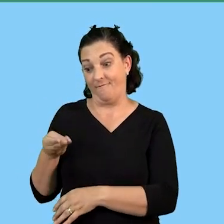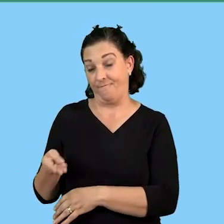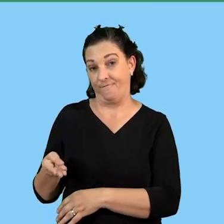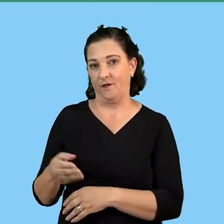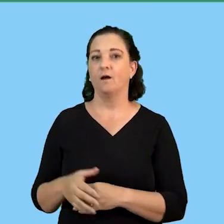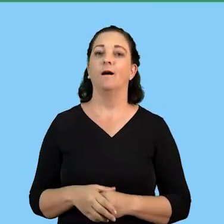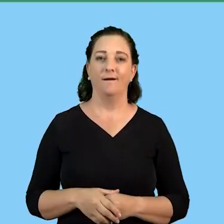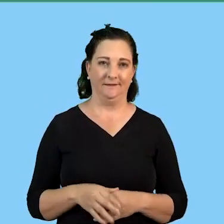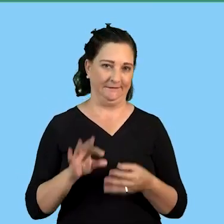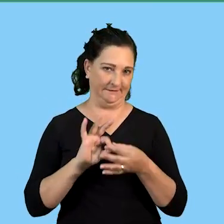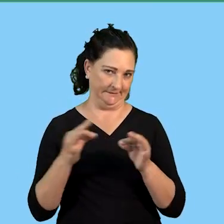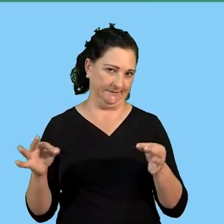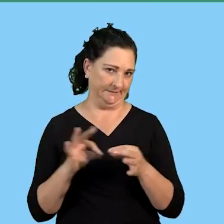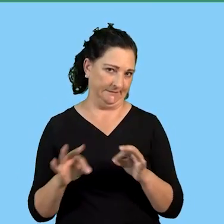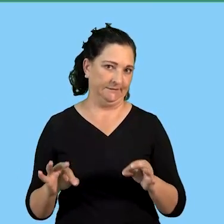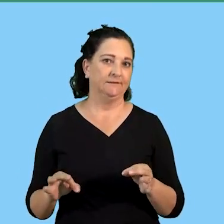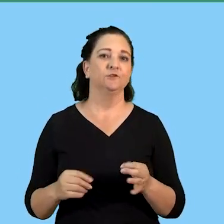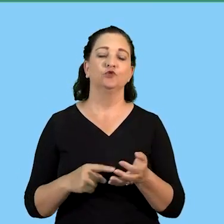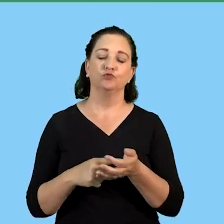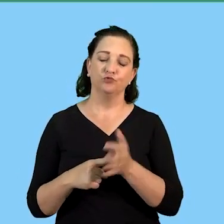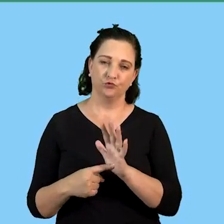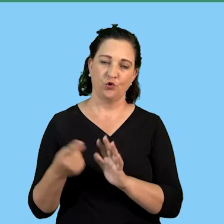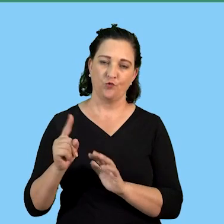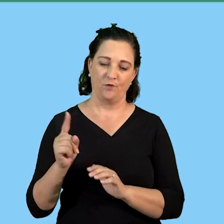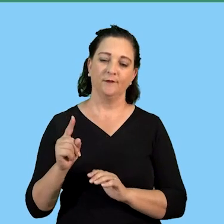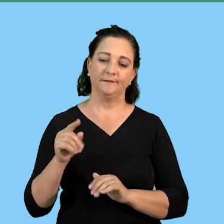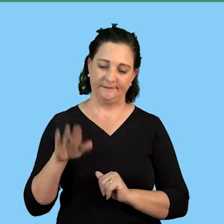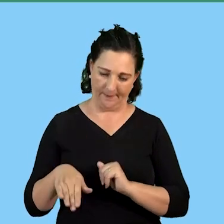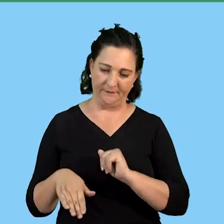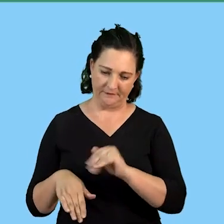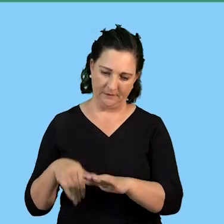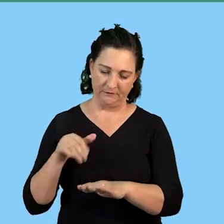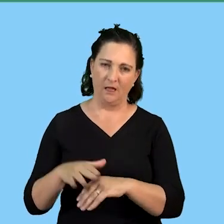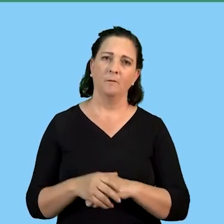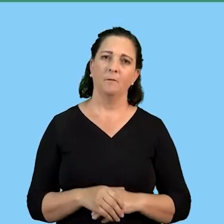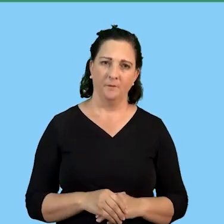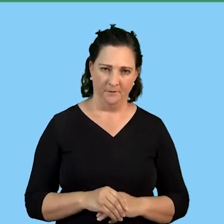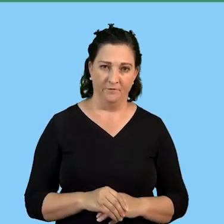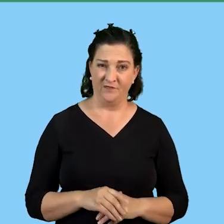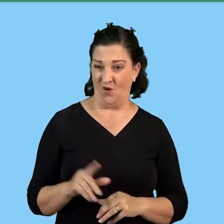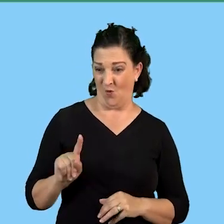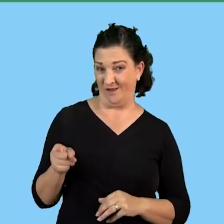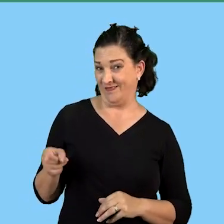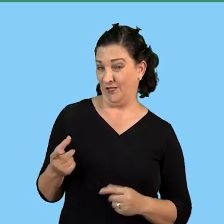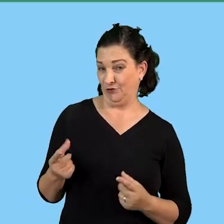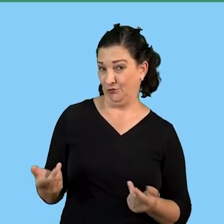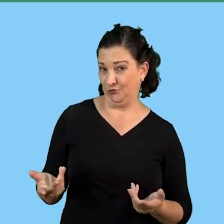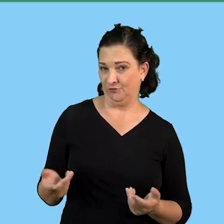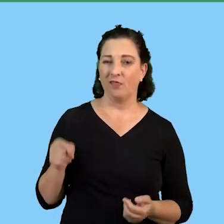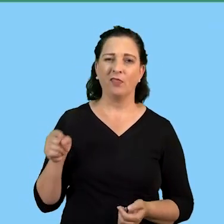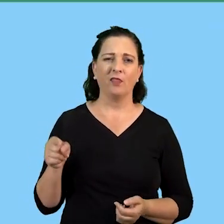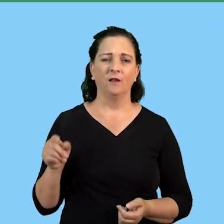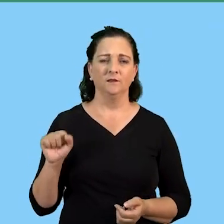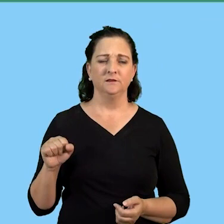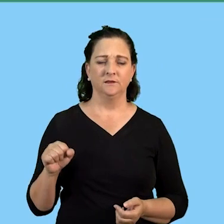this sentence it's an action planning step that what is it that makeba construction did they